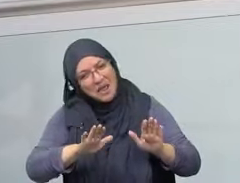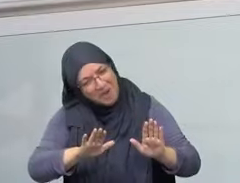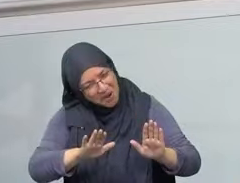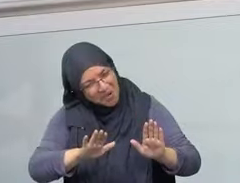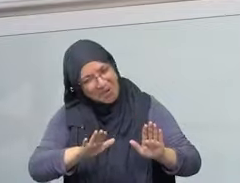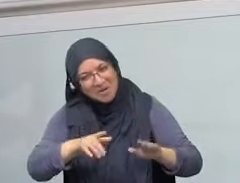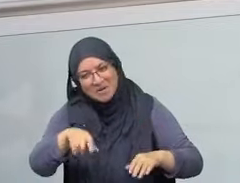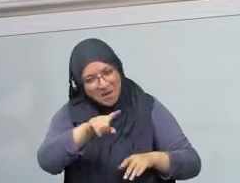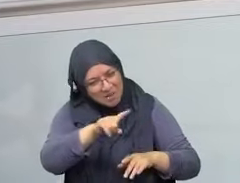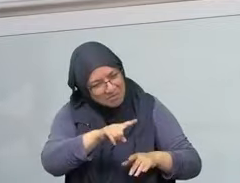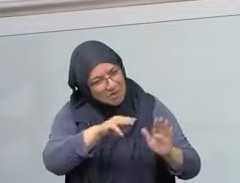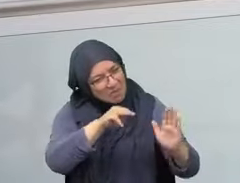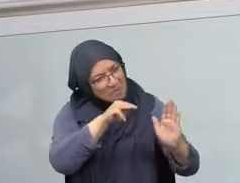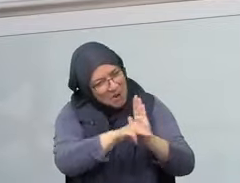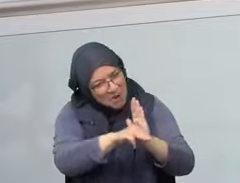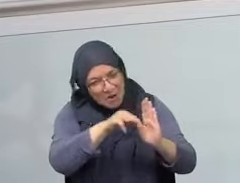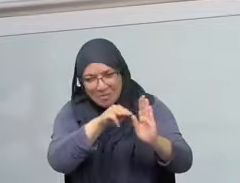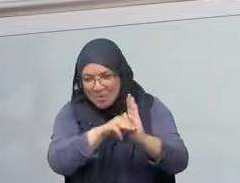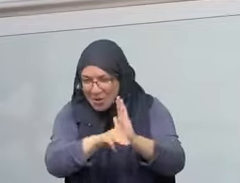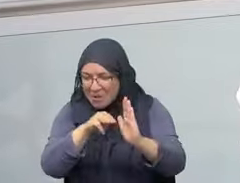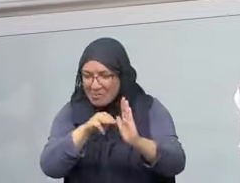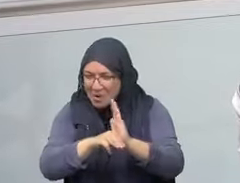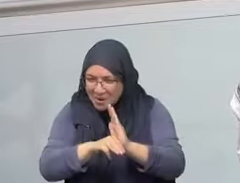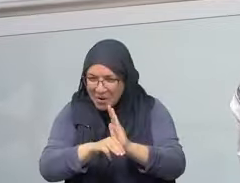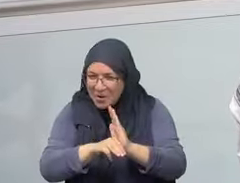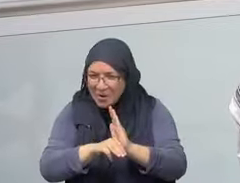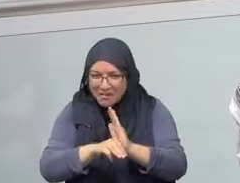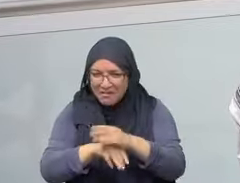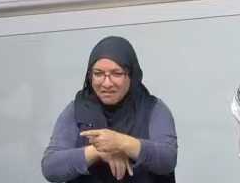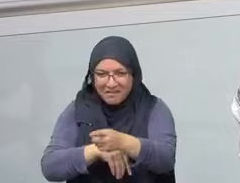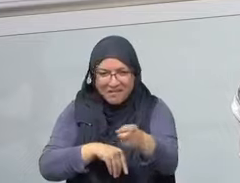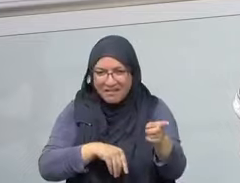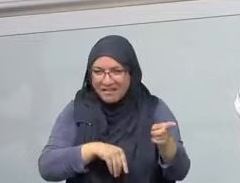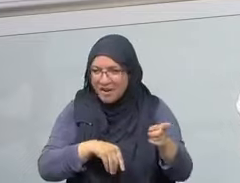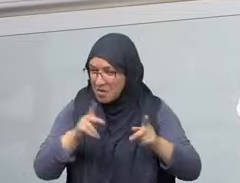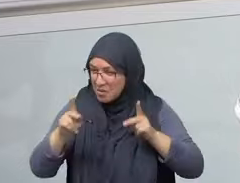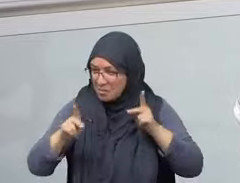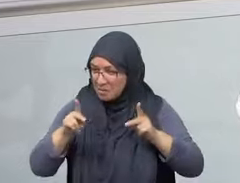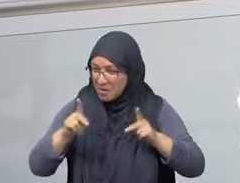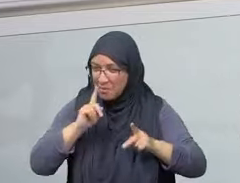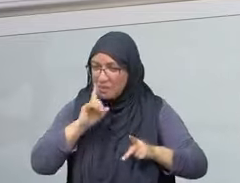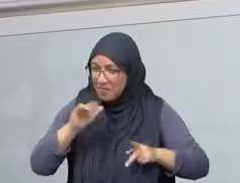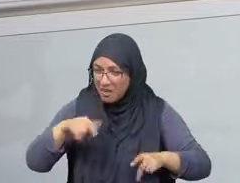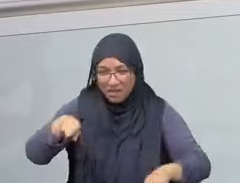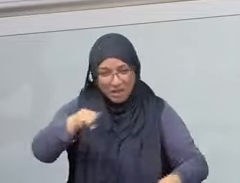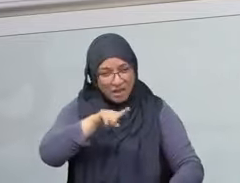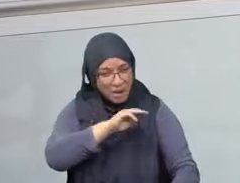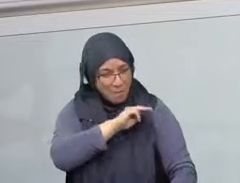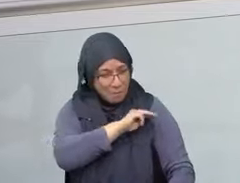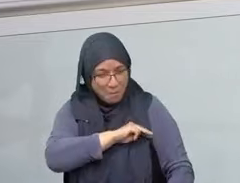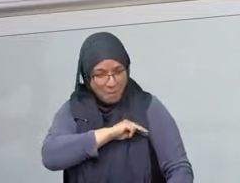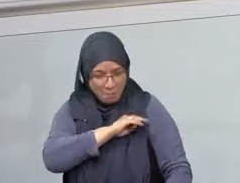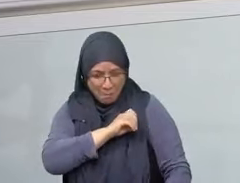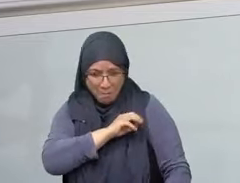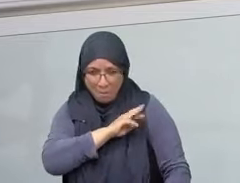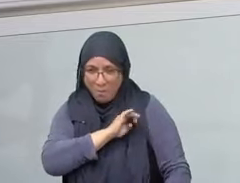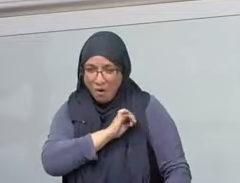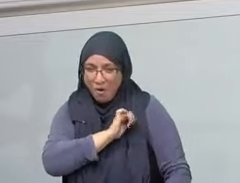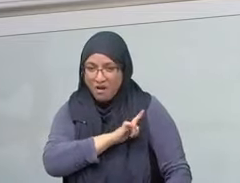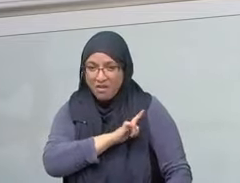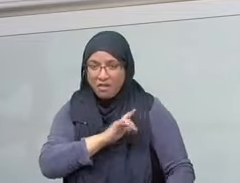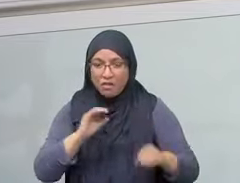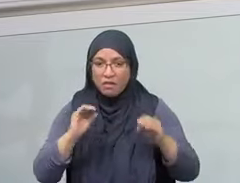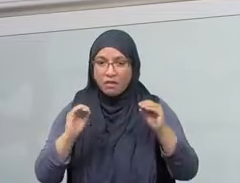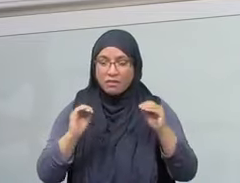moral bankruptcy of people. Where one fourth of the casualties can be children. And they still have the nerve to put out these headlines.